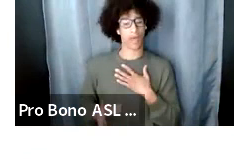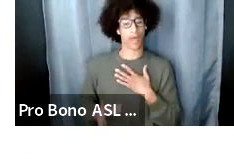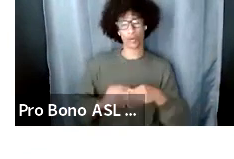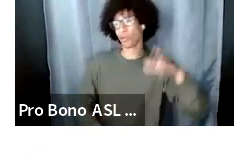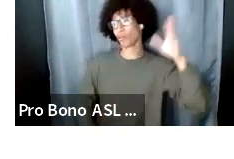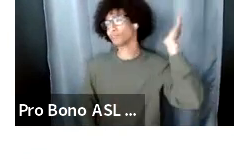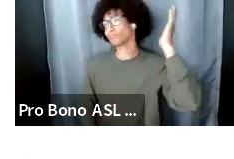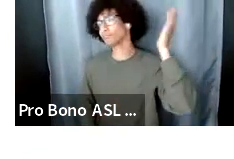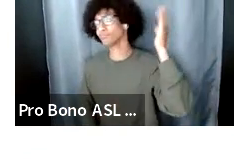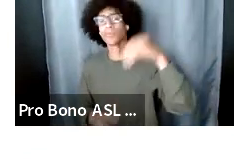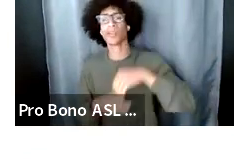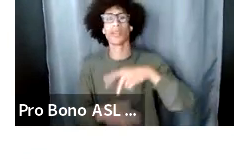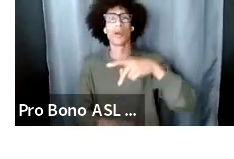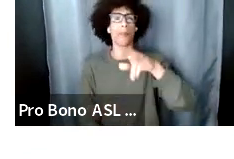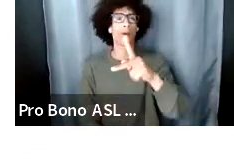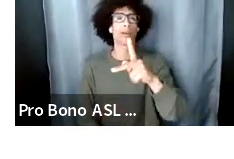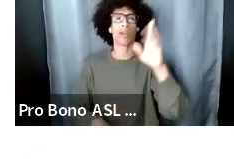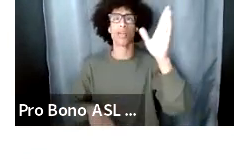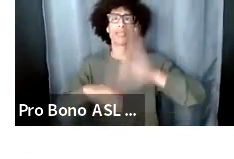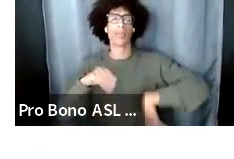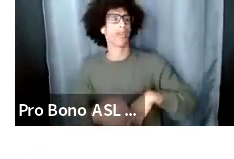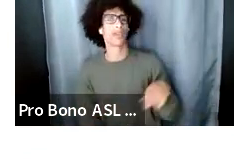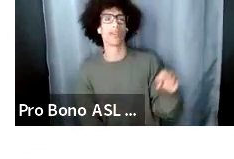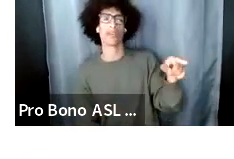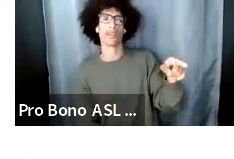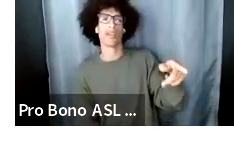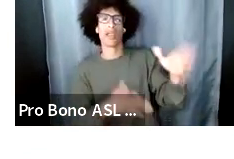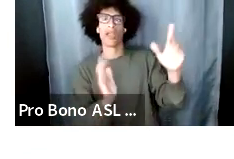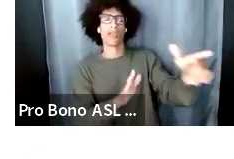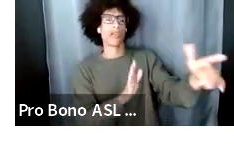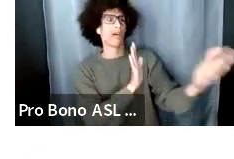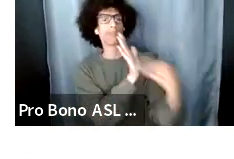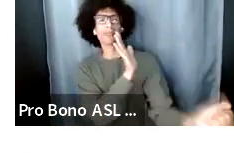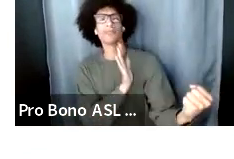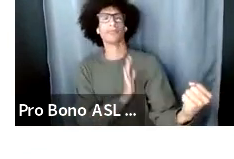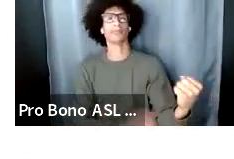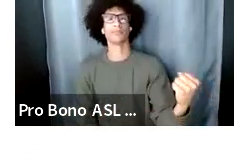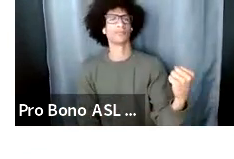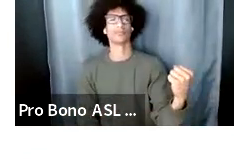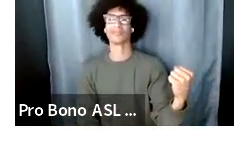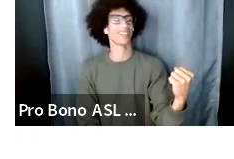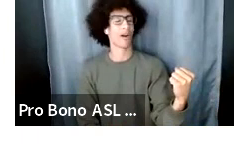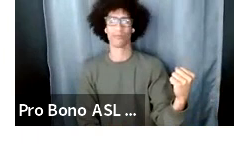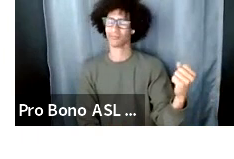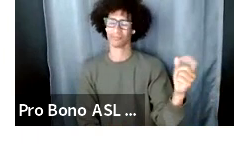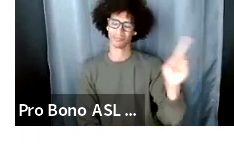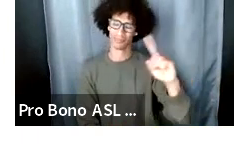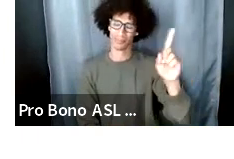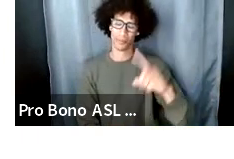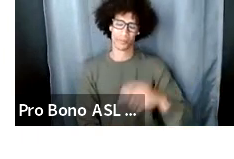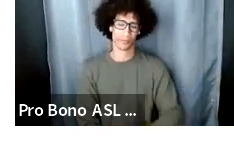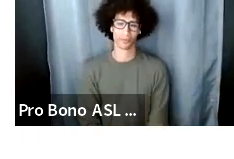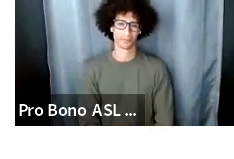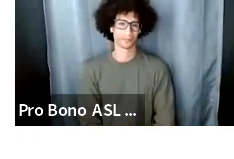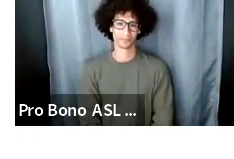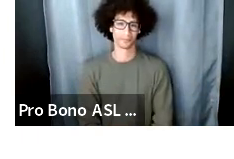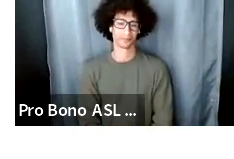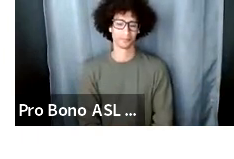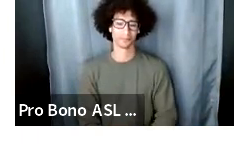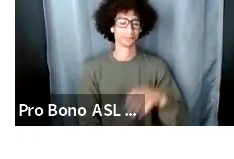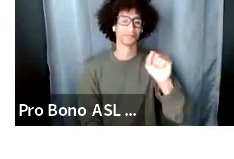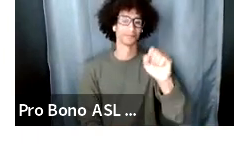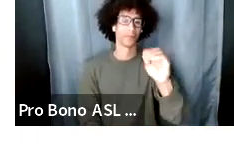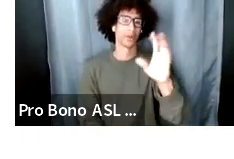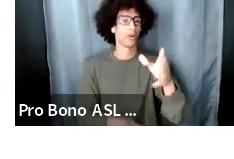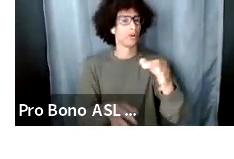that i can't have batadromes in my play um so just keep those practices